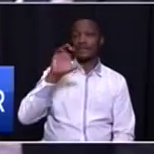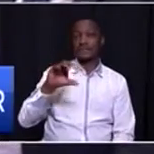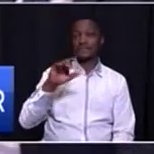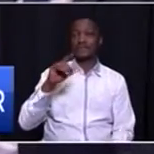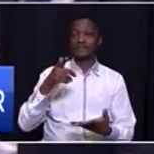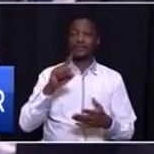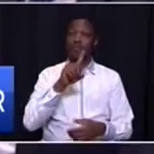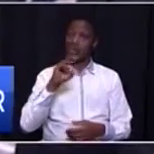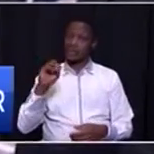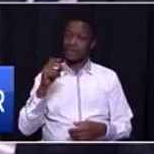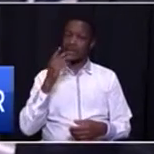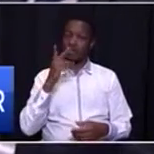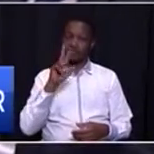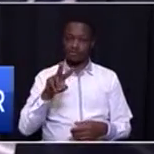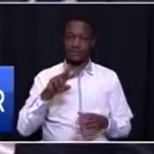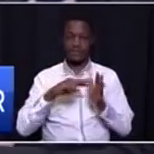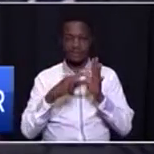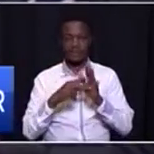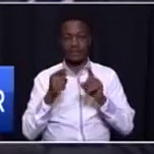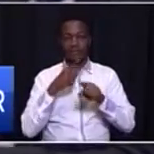days, I want to see the plan from you.